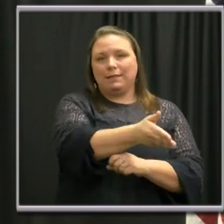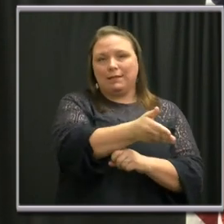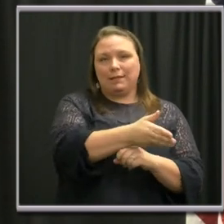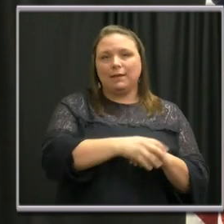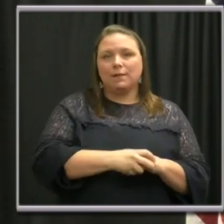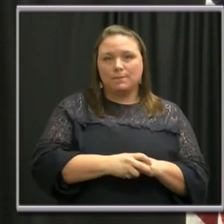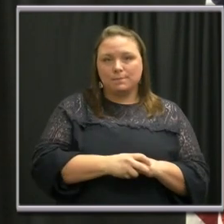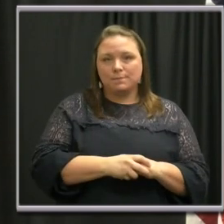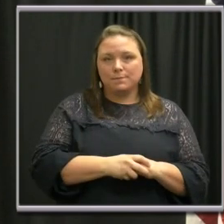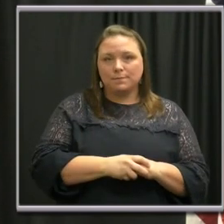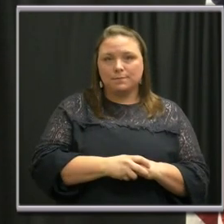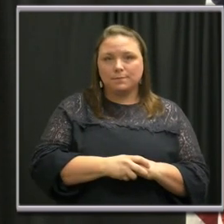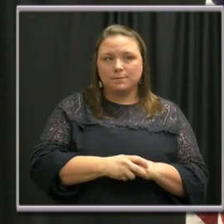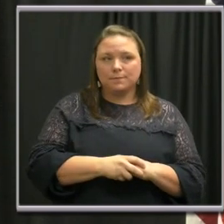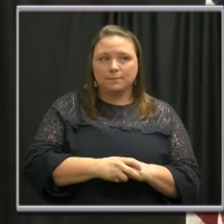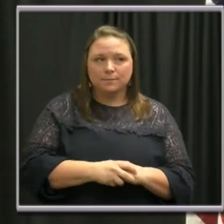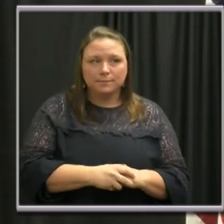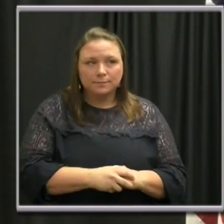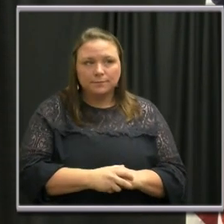to have working there?